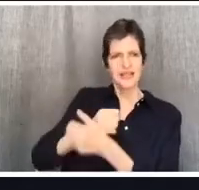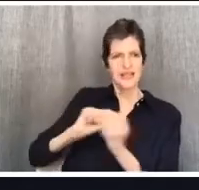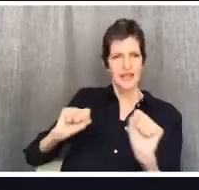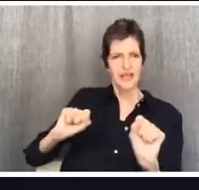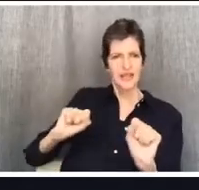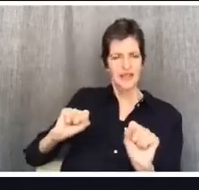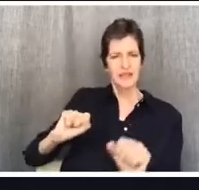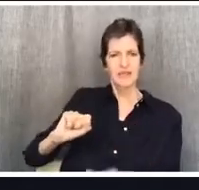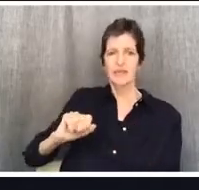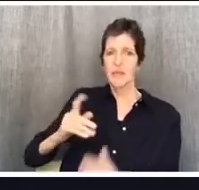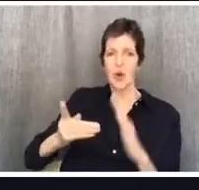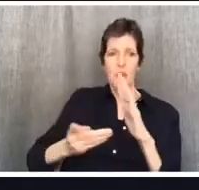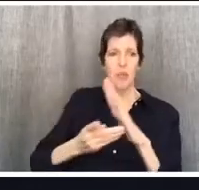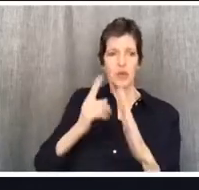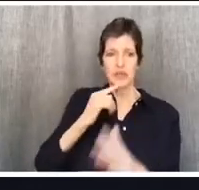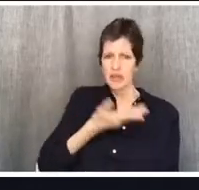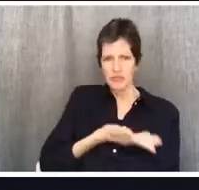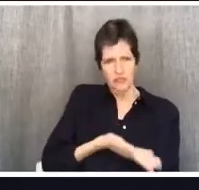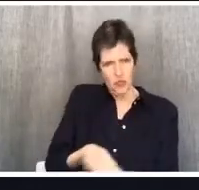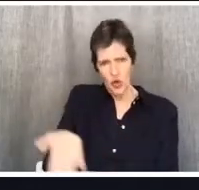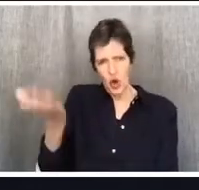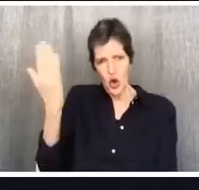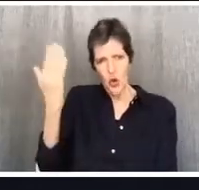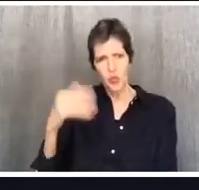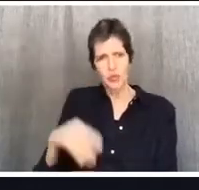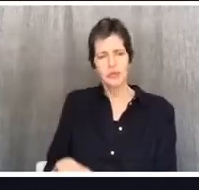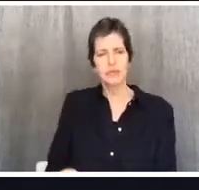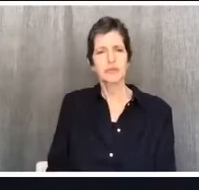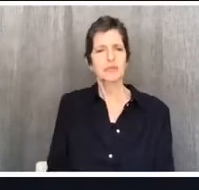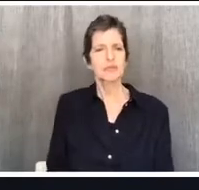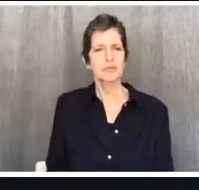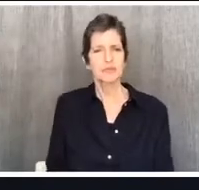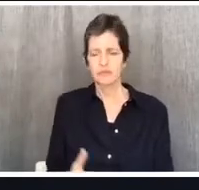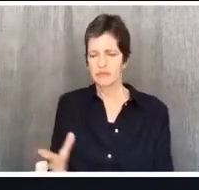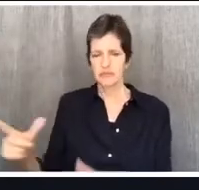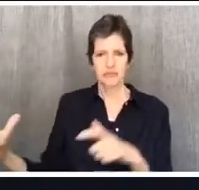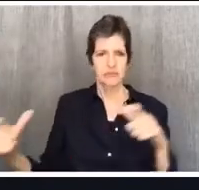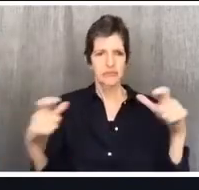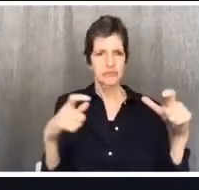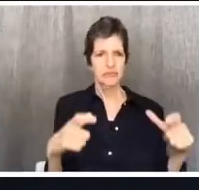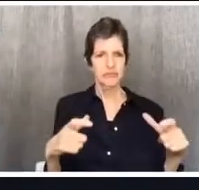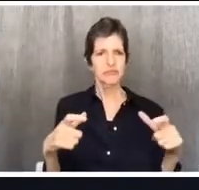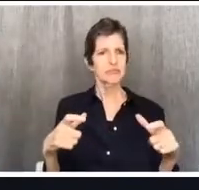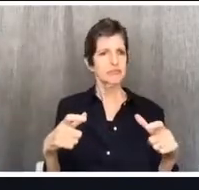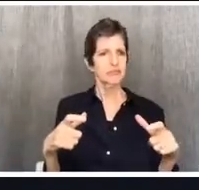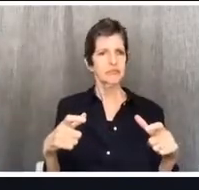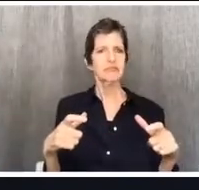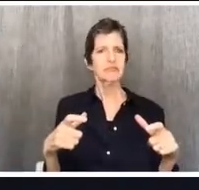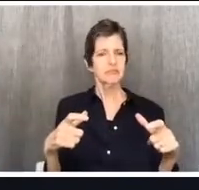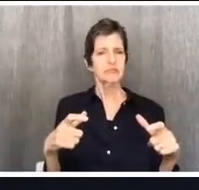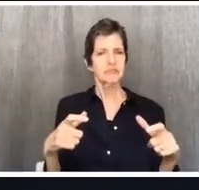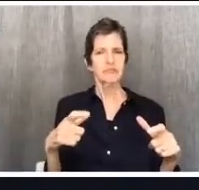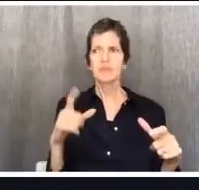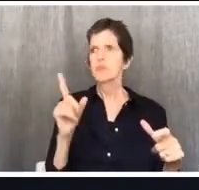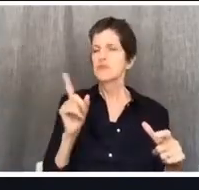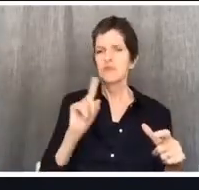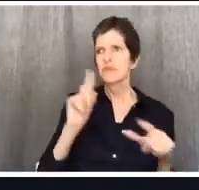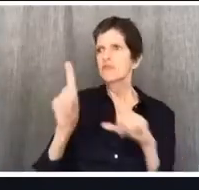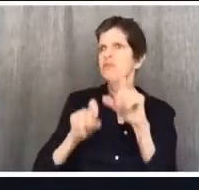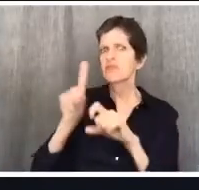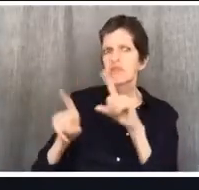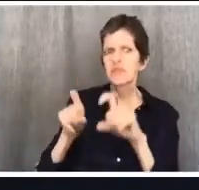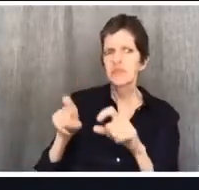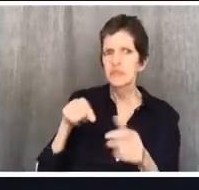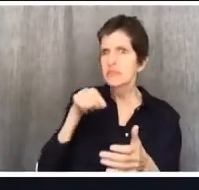unbeliever's house and have dinner, go ahead. And when you go there, if he offers you meat, don't worry about where the meat came from. The meat itself is